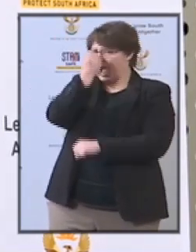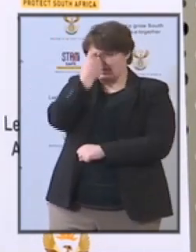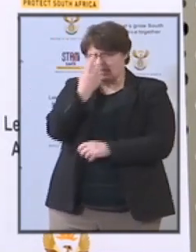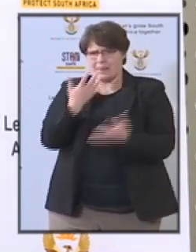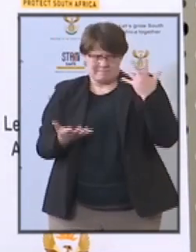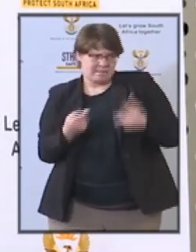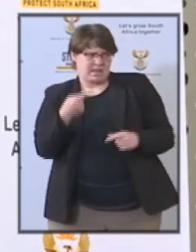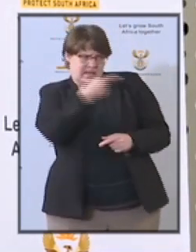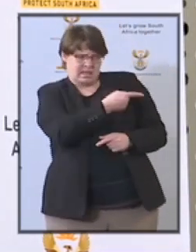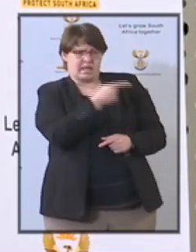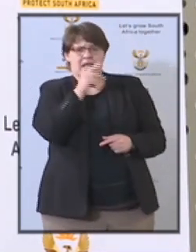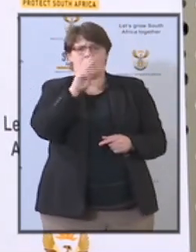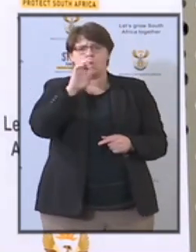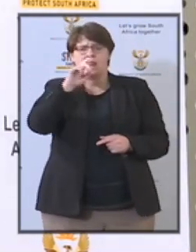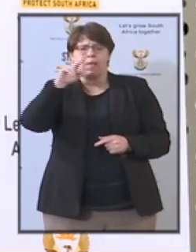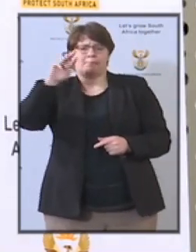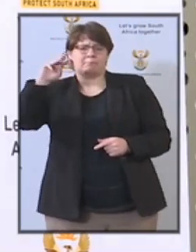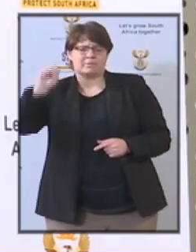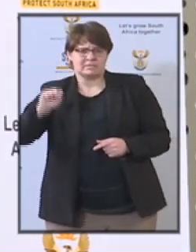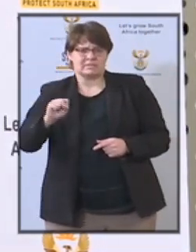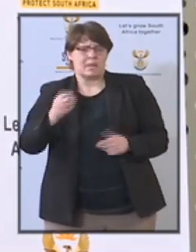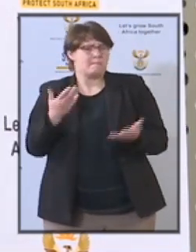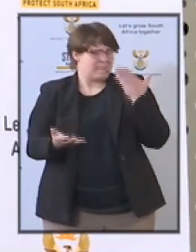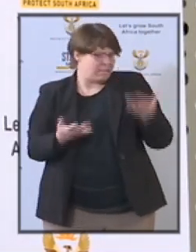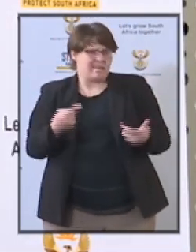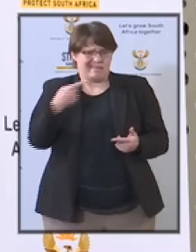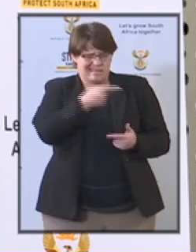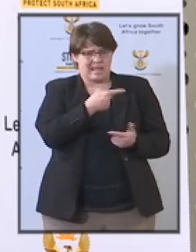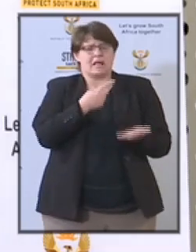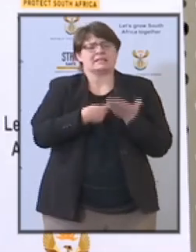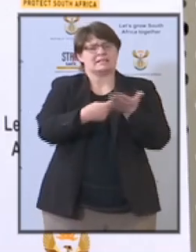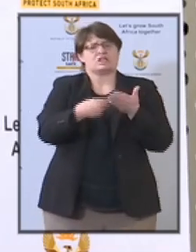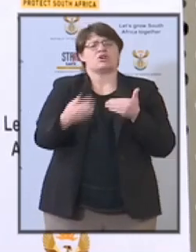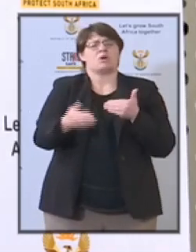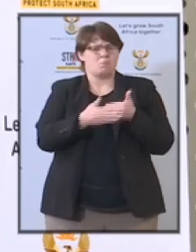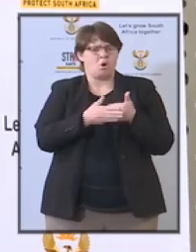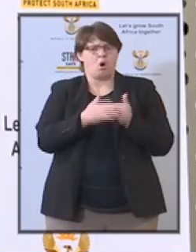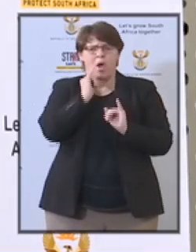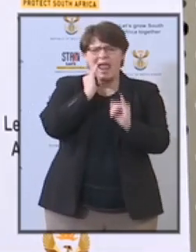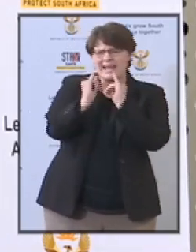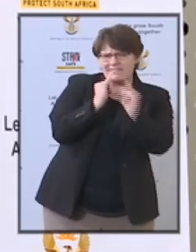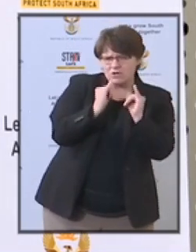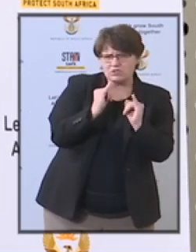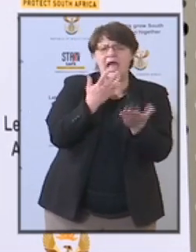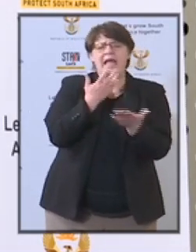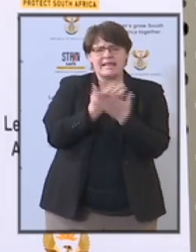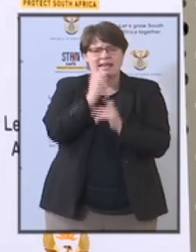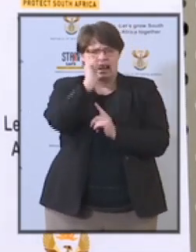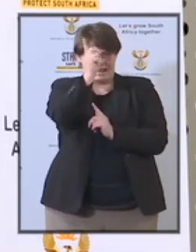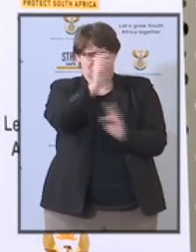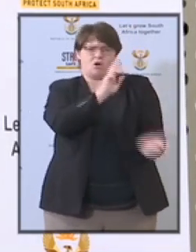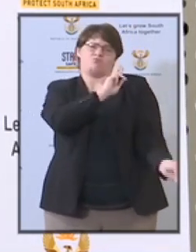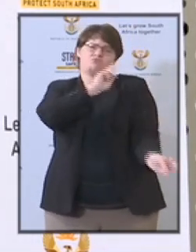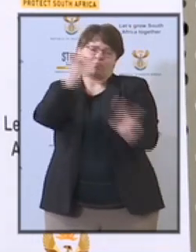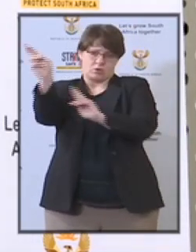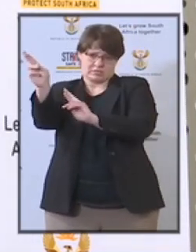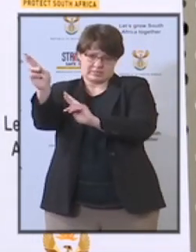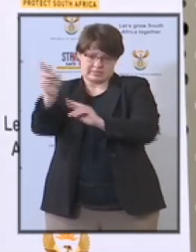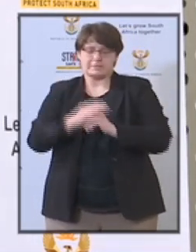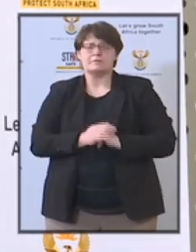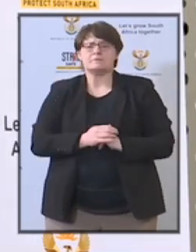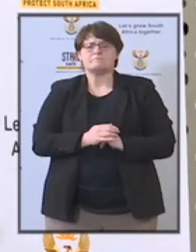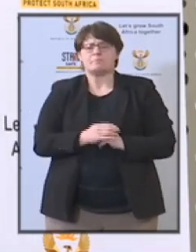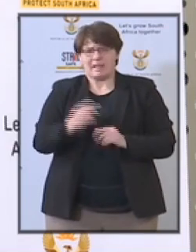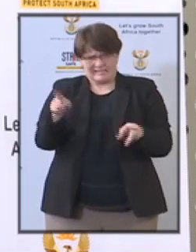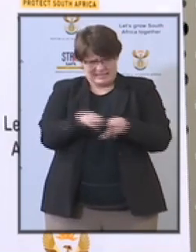be able to in in the further discussions and interviews be able to report and respond but i will